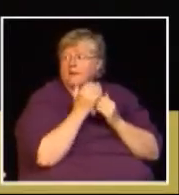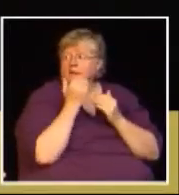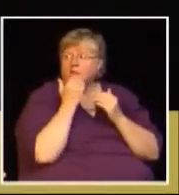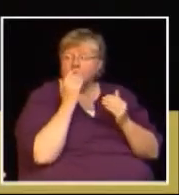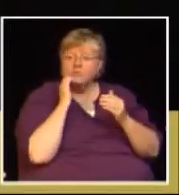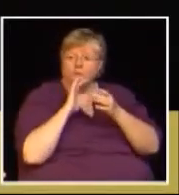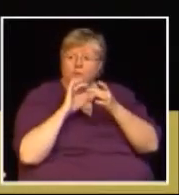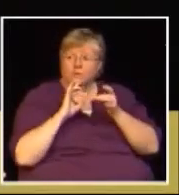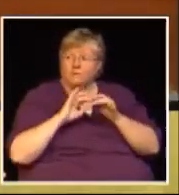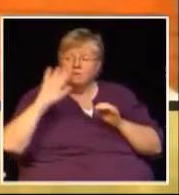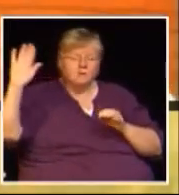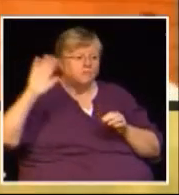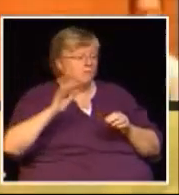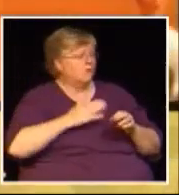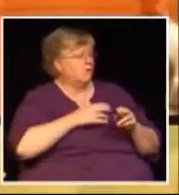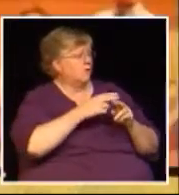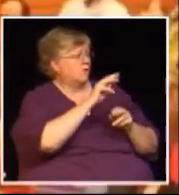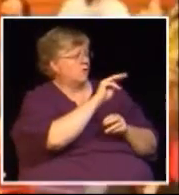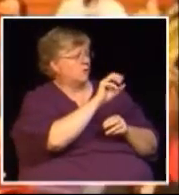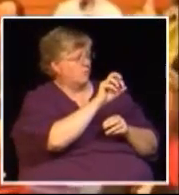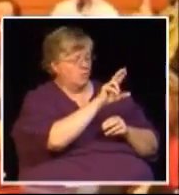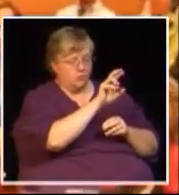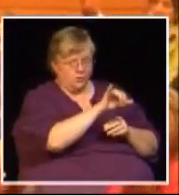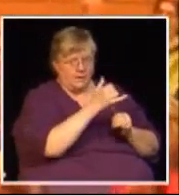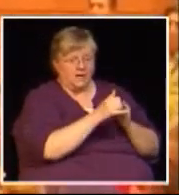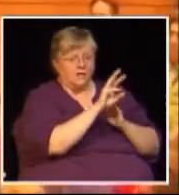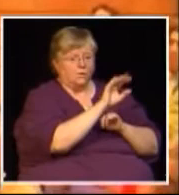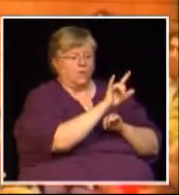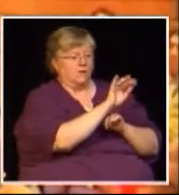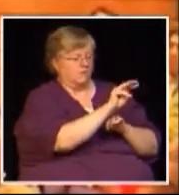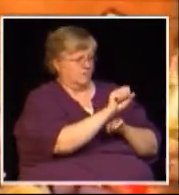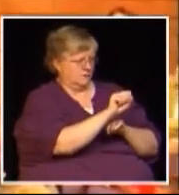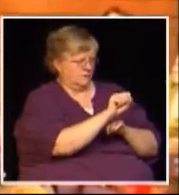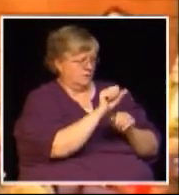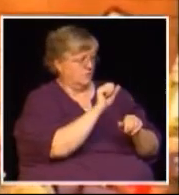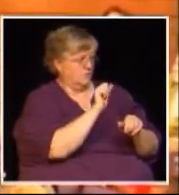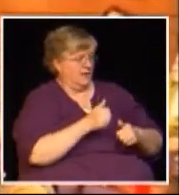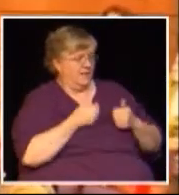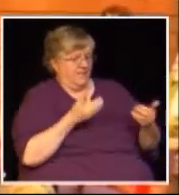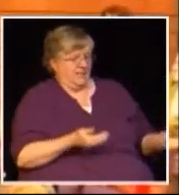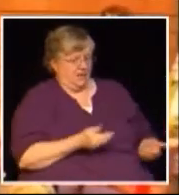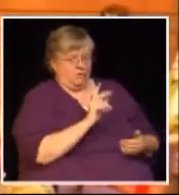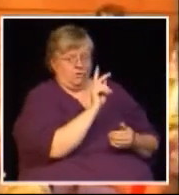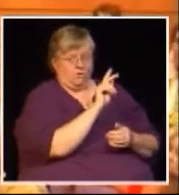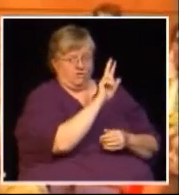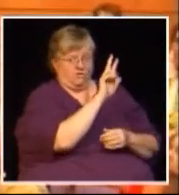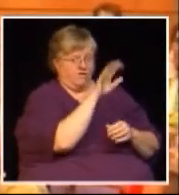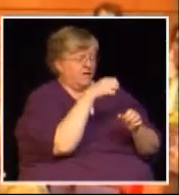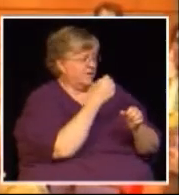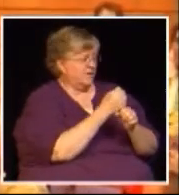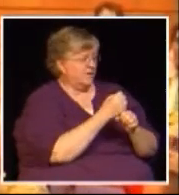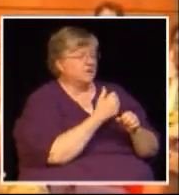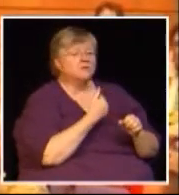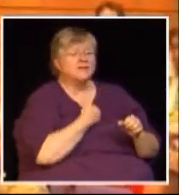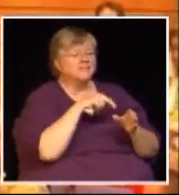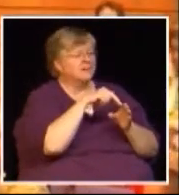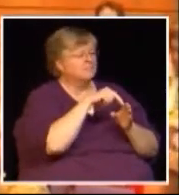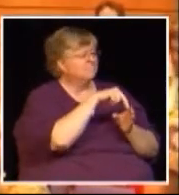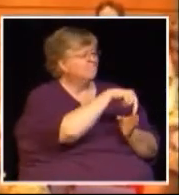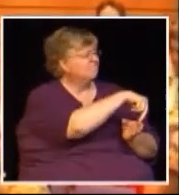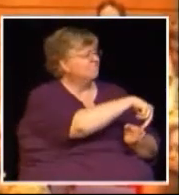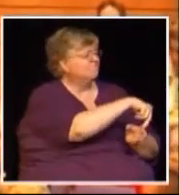thank you very much I appreciate your comments my name is Maury Williams I've been a resident of the Okanagan and Kelowna for some 35 years